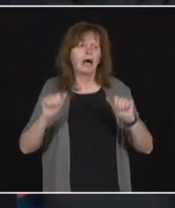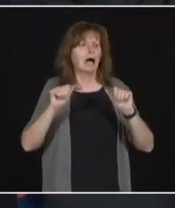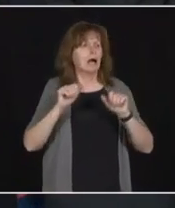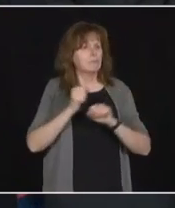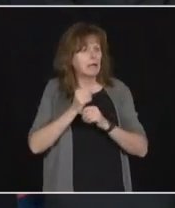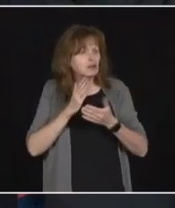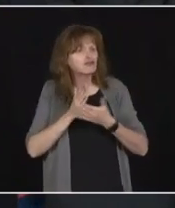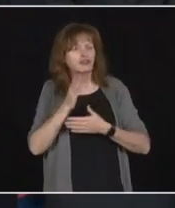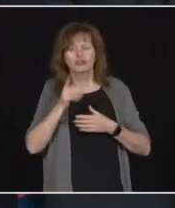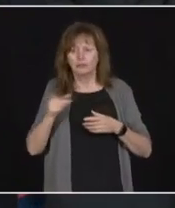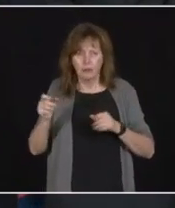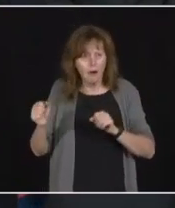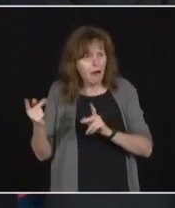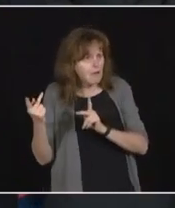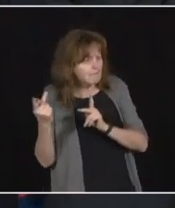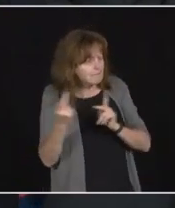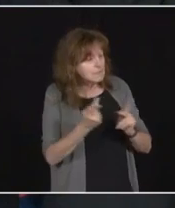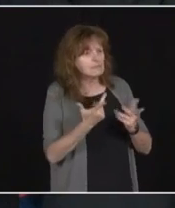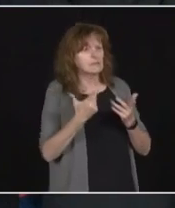to people.